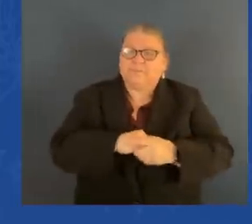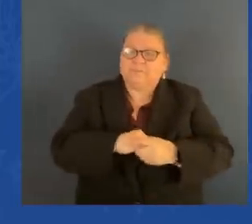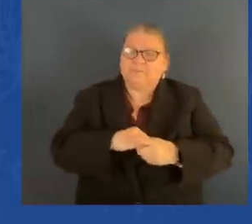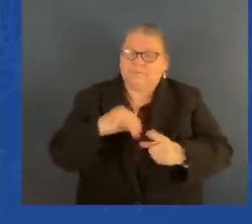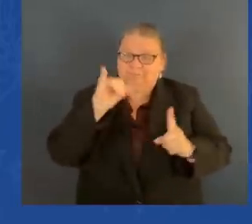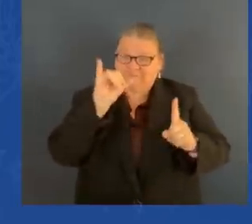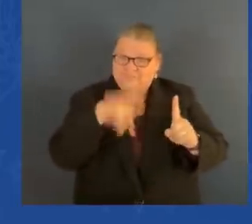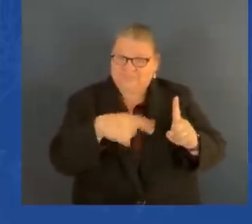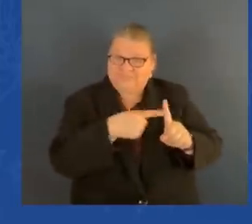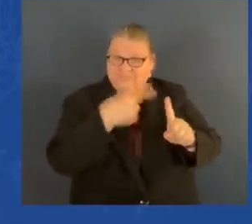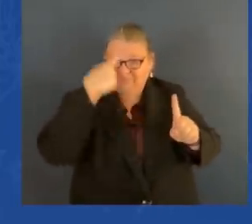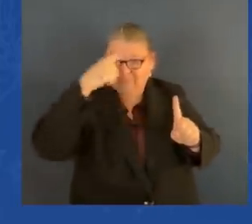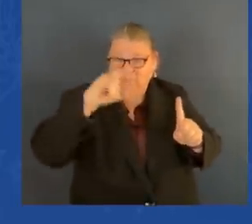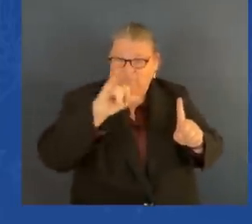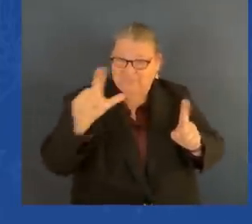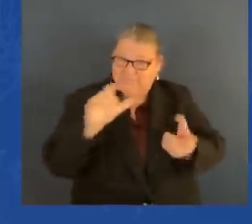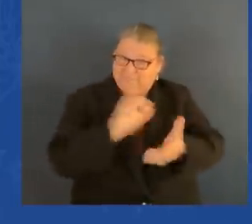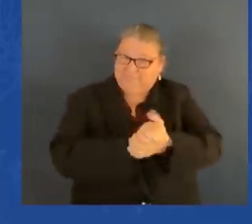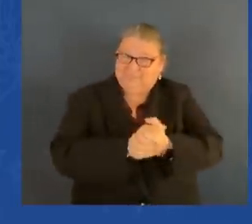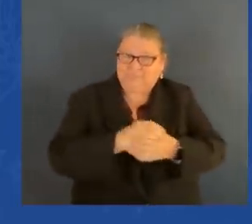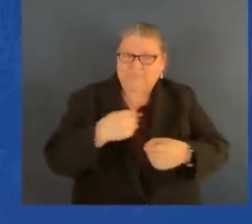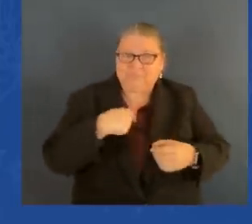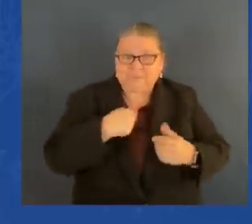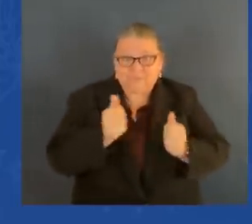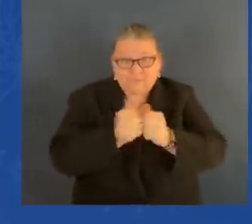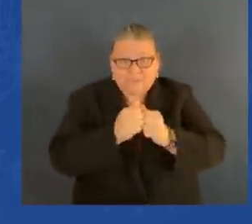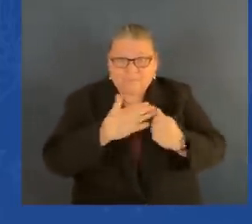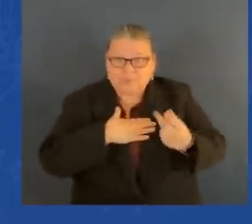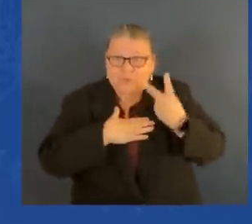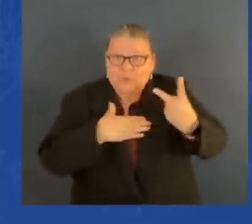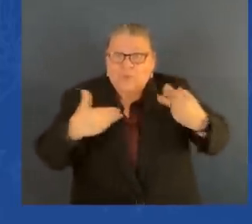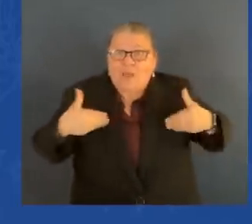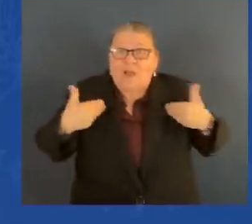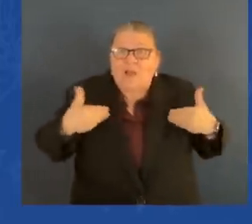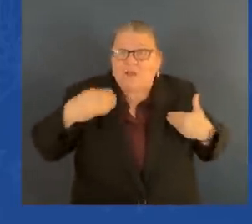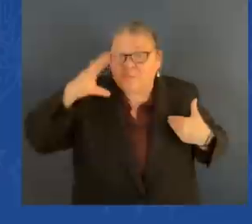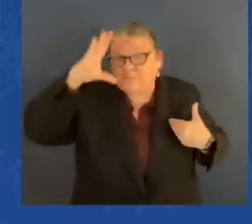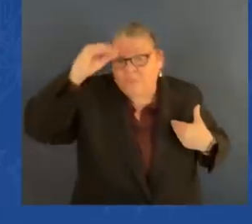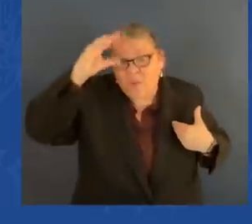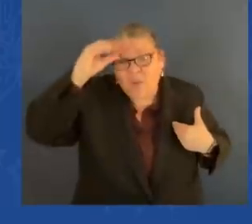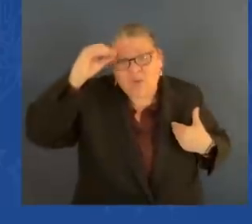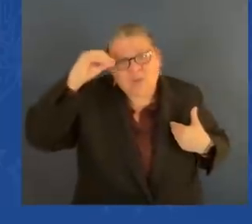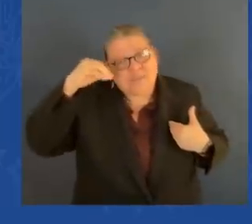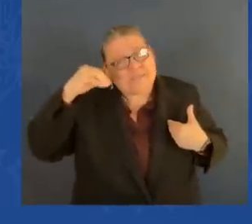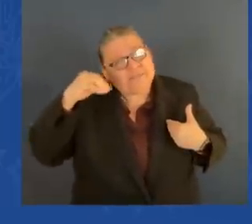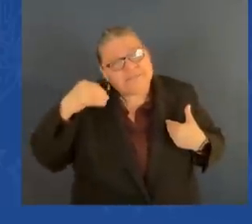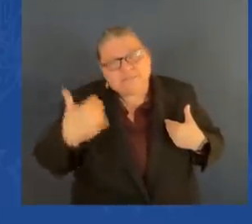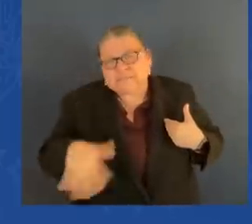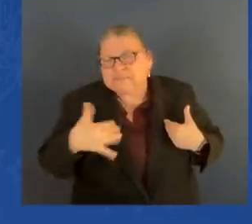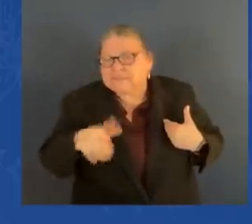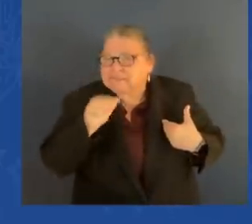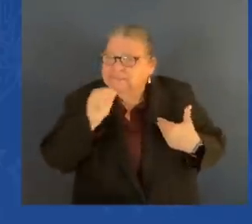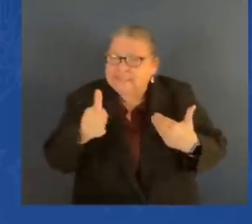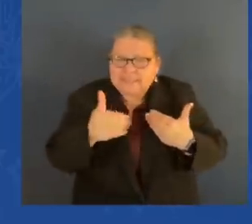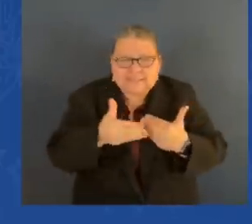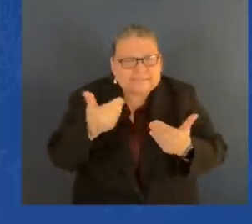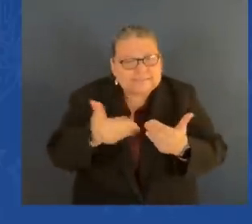once again, Fritz and Joan were there, were there,